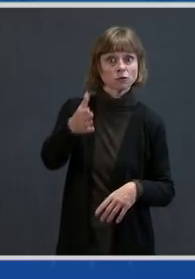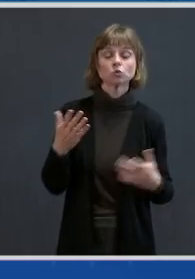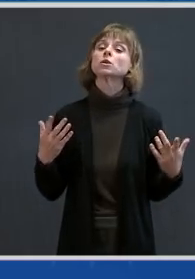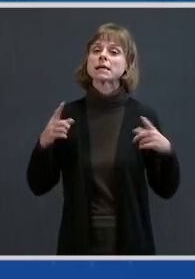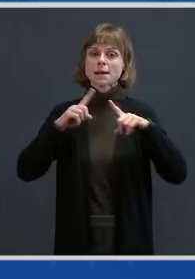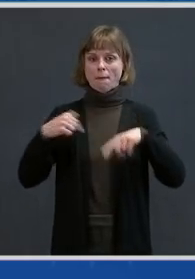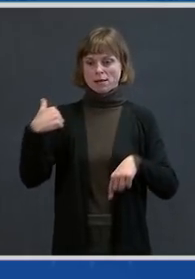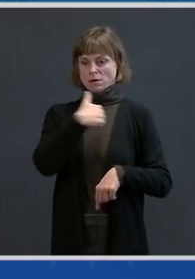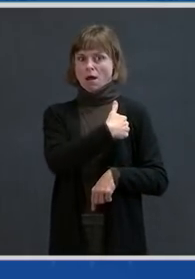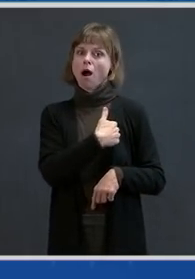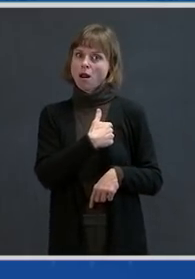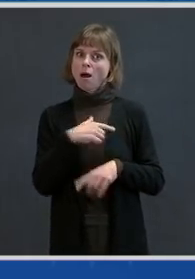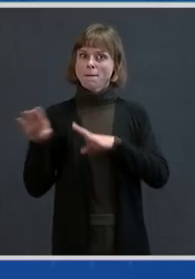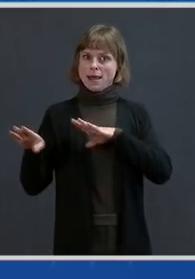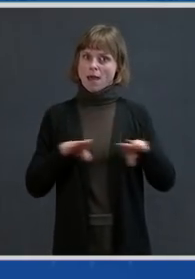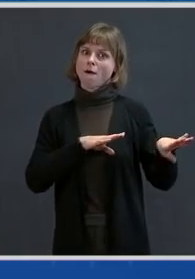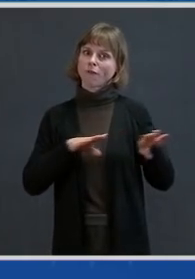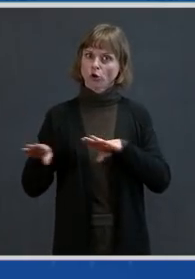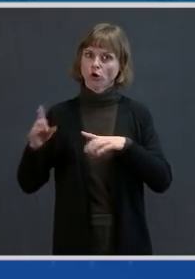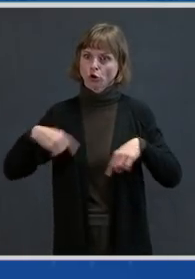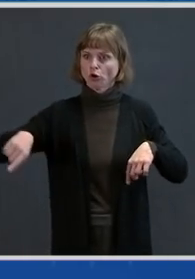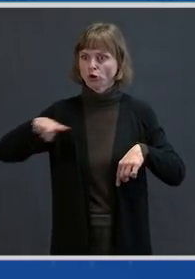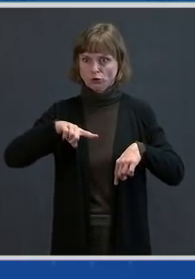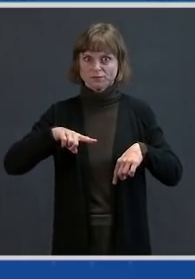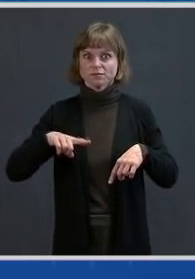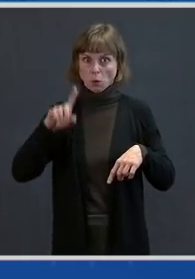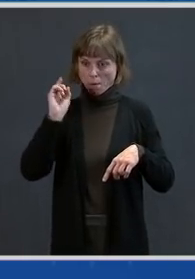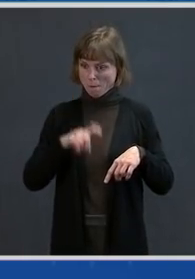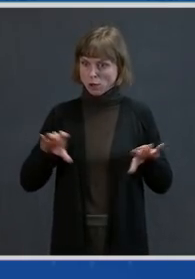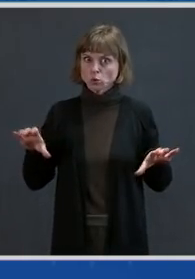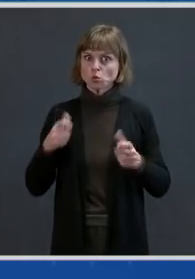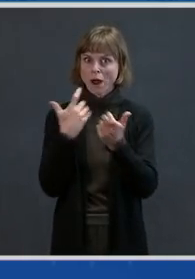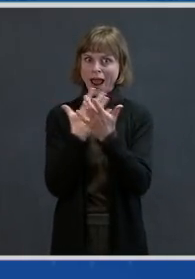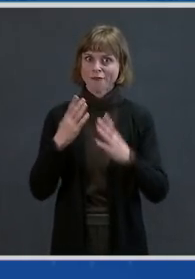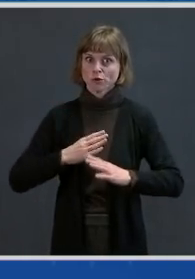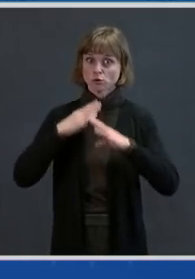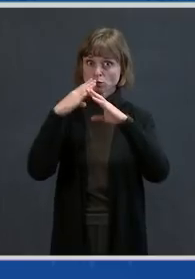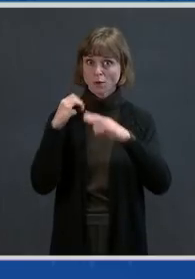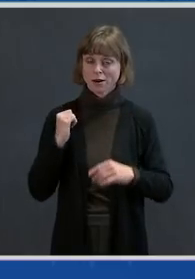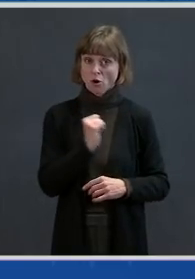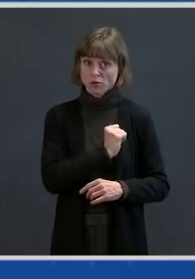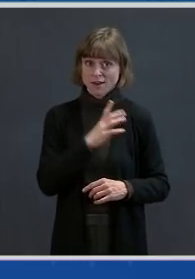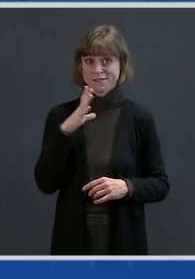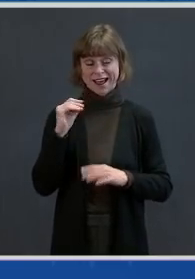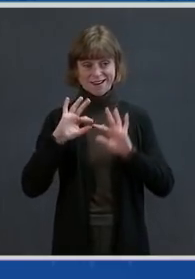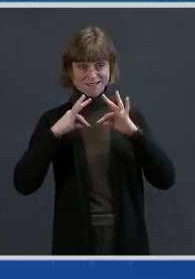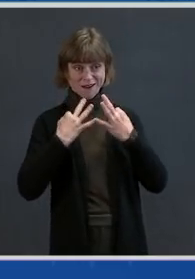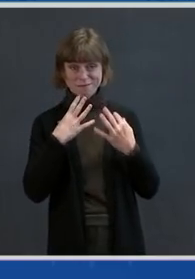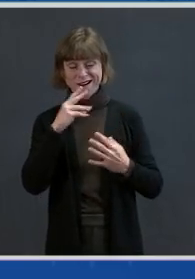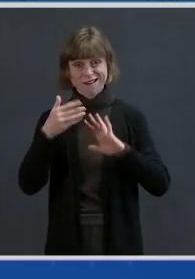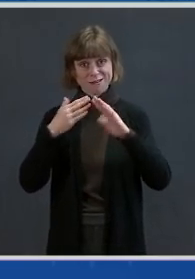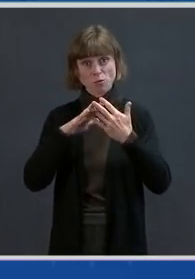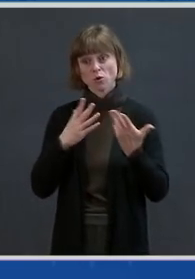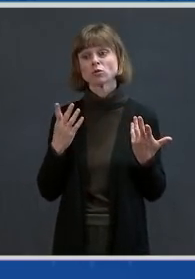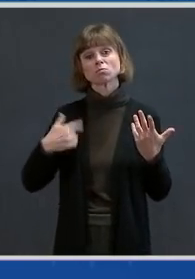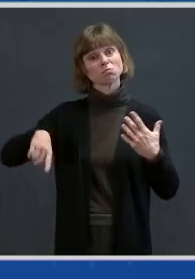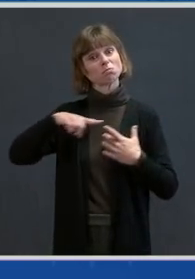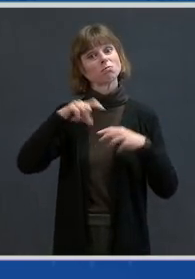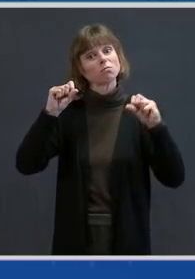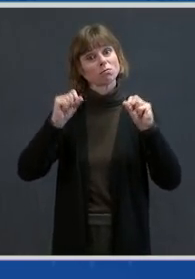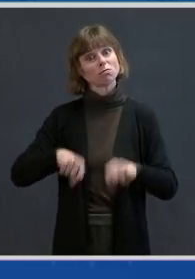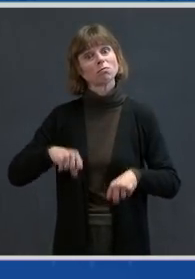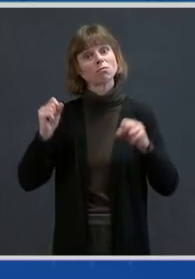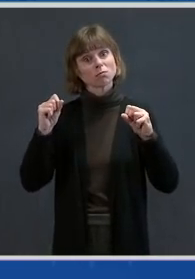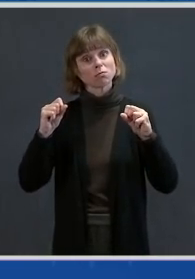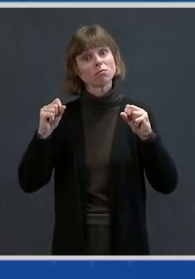and resolve to do our part to protect ourselves, our families, and our communities. Together, we have the capacity to